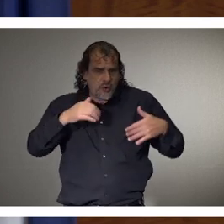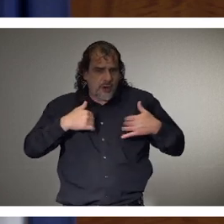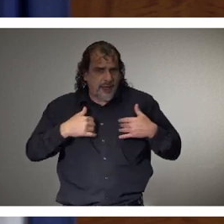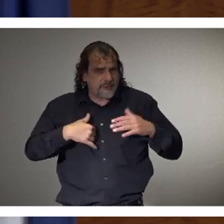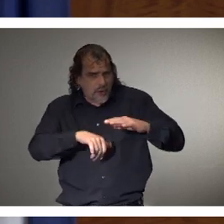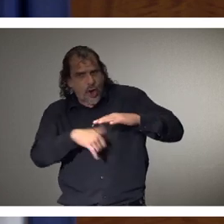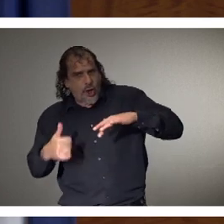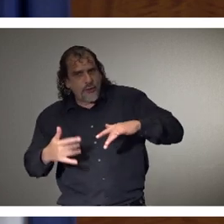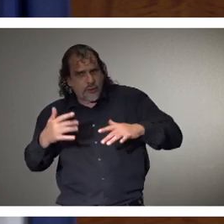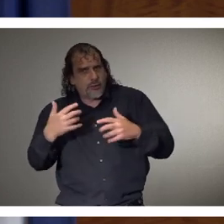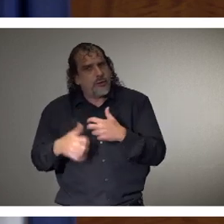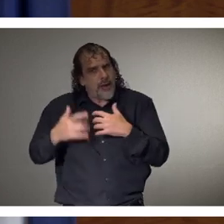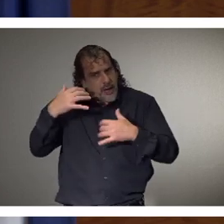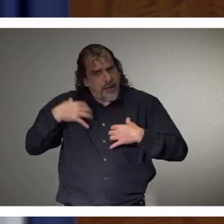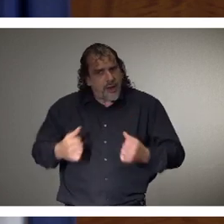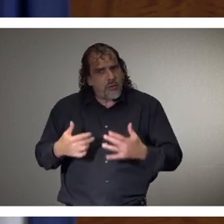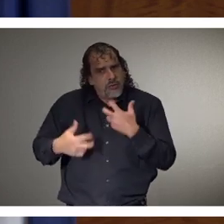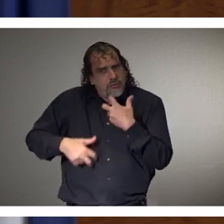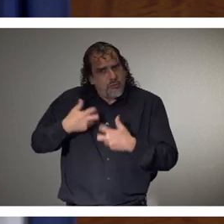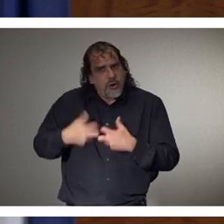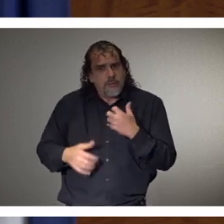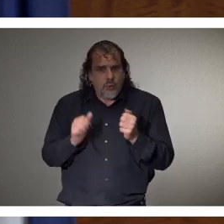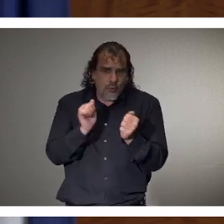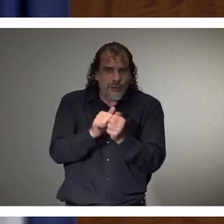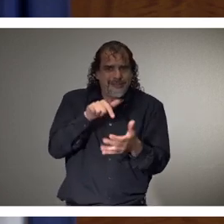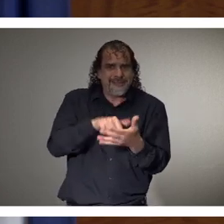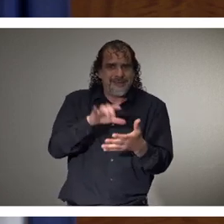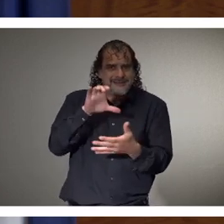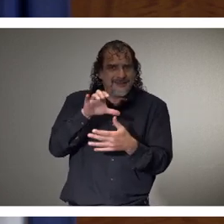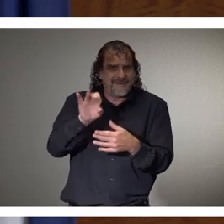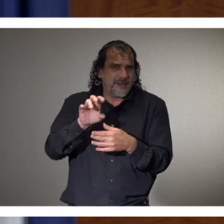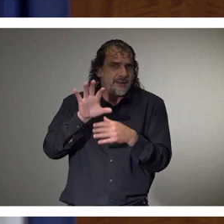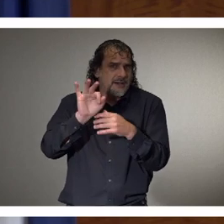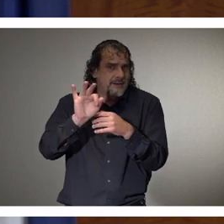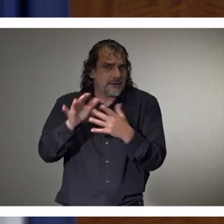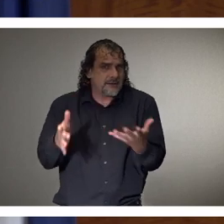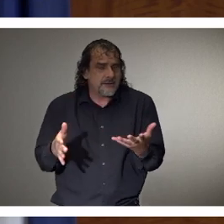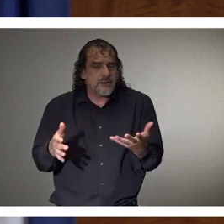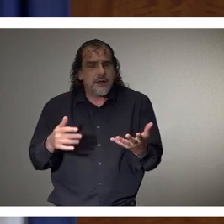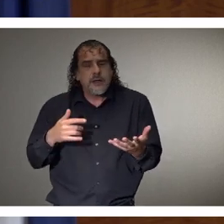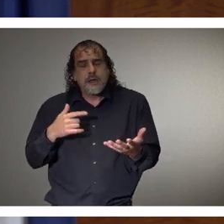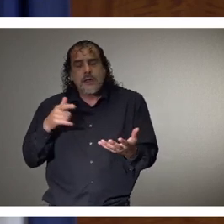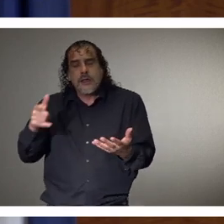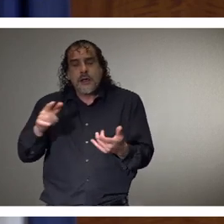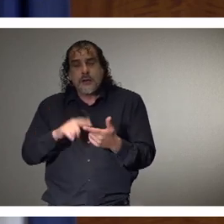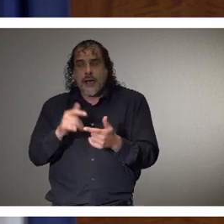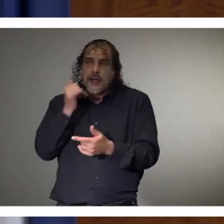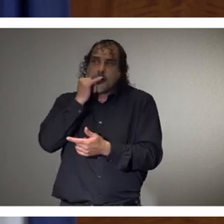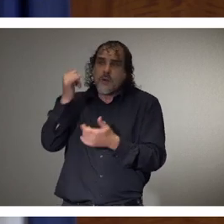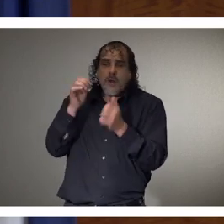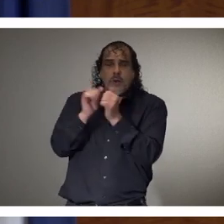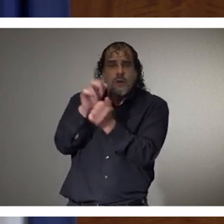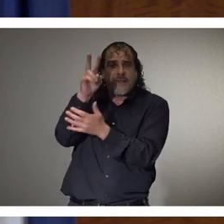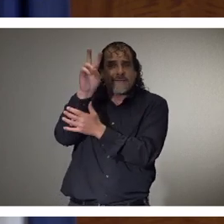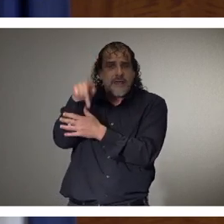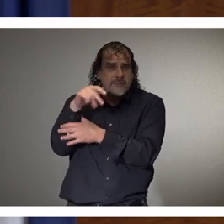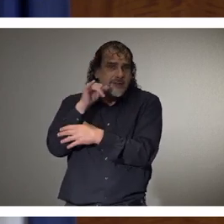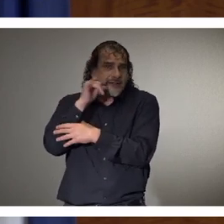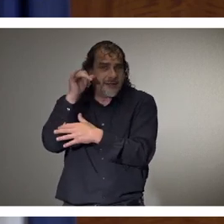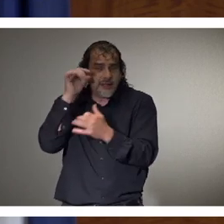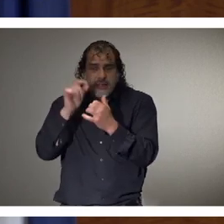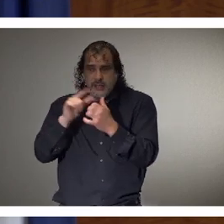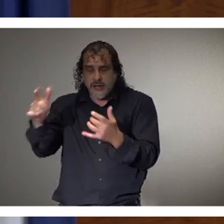medical conditions. Yesterday, I mentioned, uh, in our call with the vice president, he was very clear the federal act that